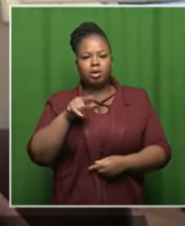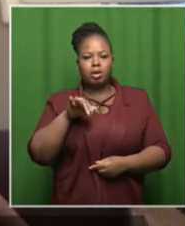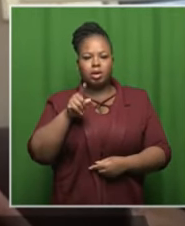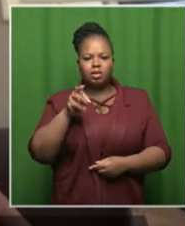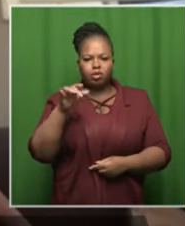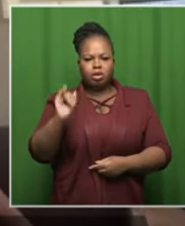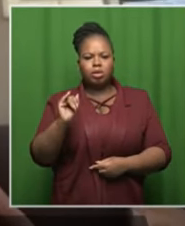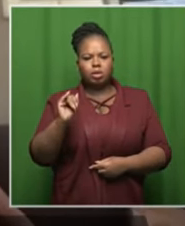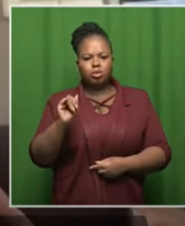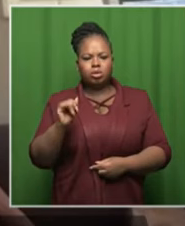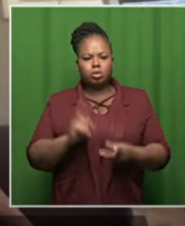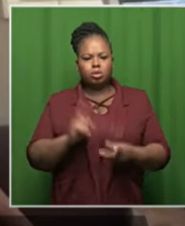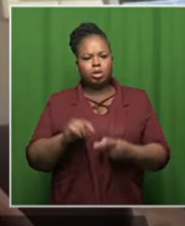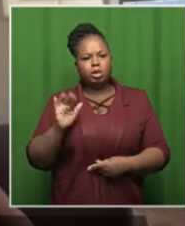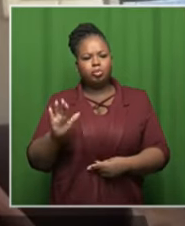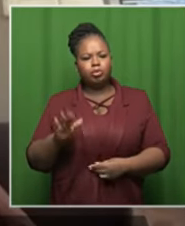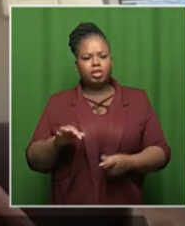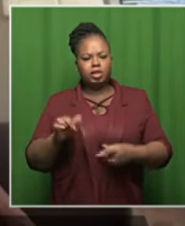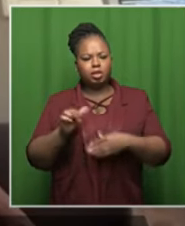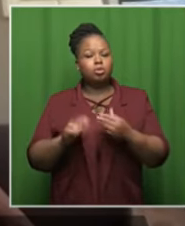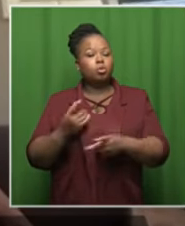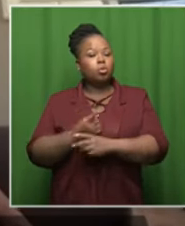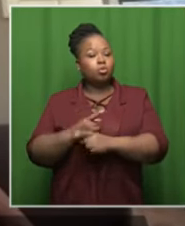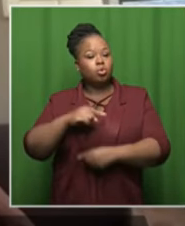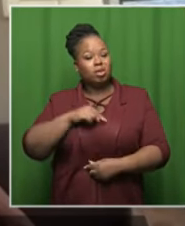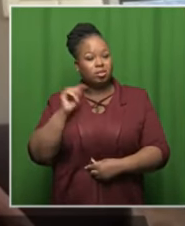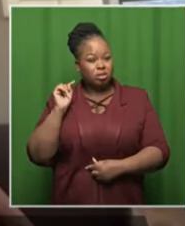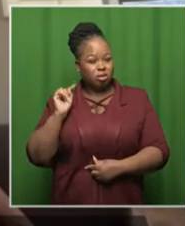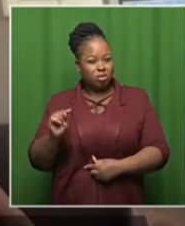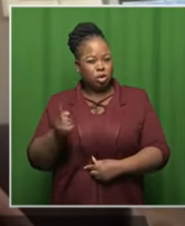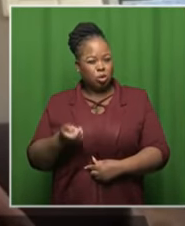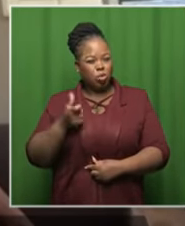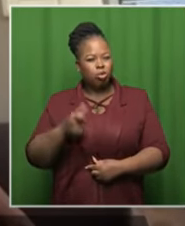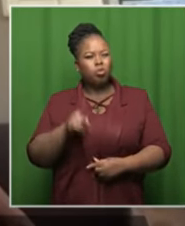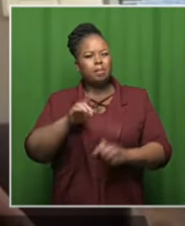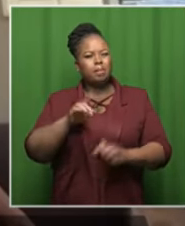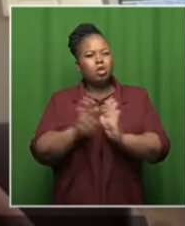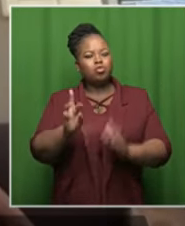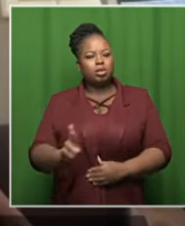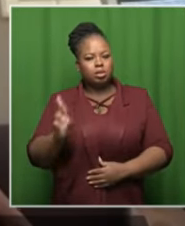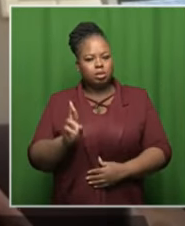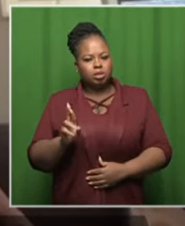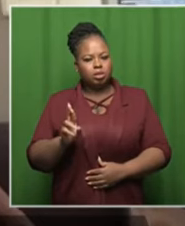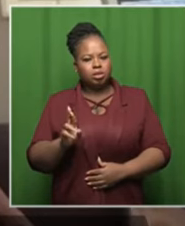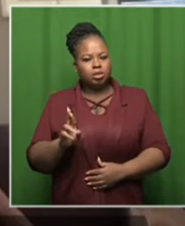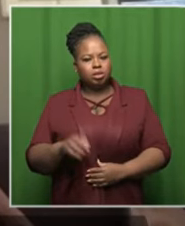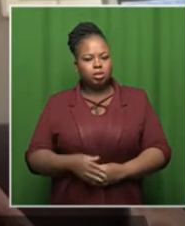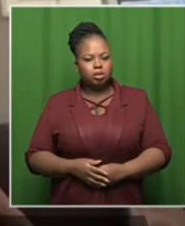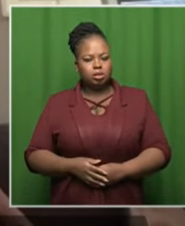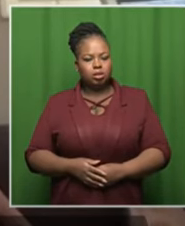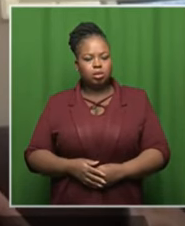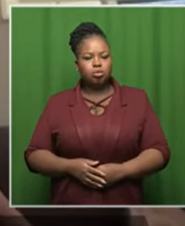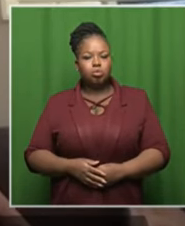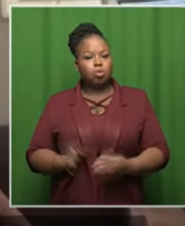now already a track would cost you something like uh close to a billion rent uh if not